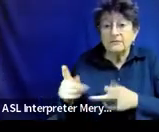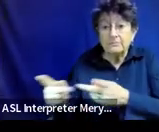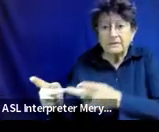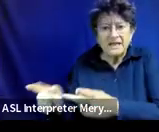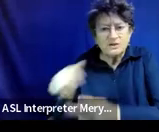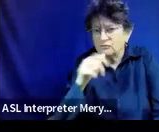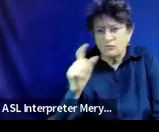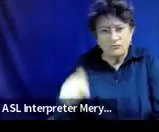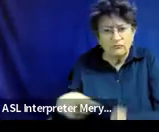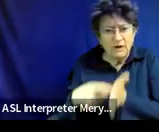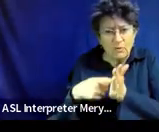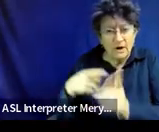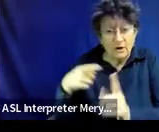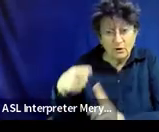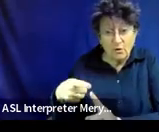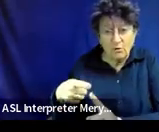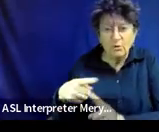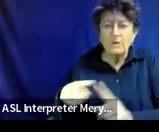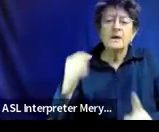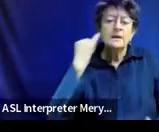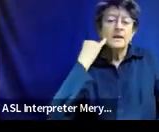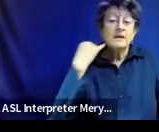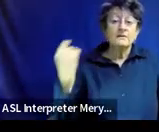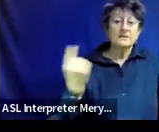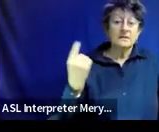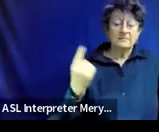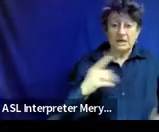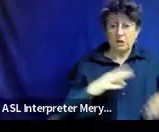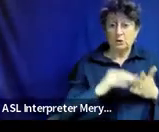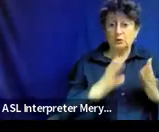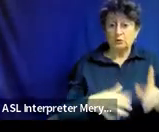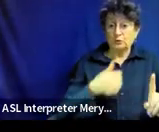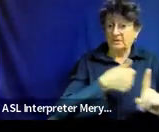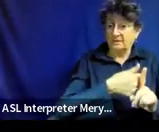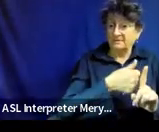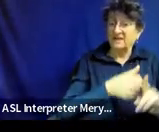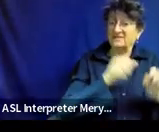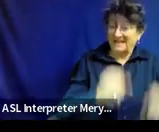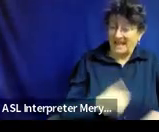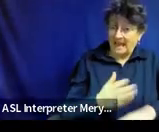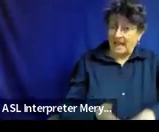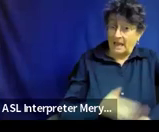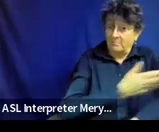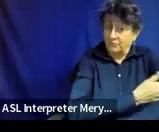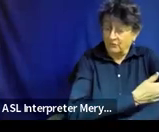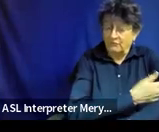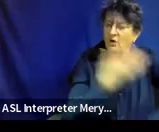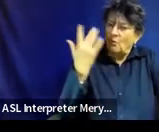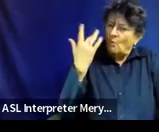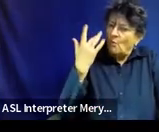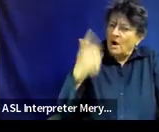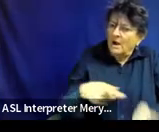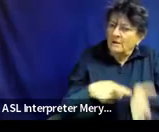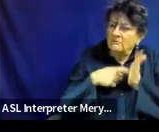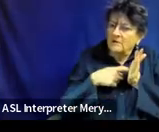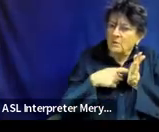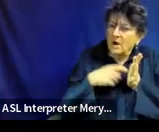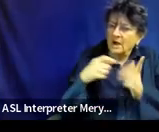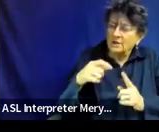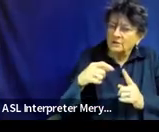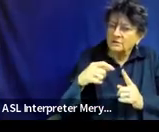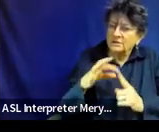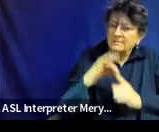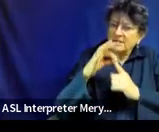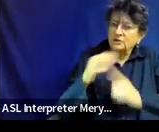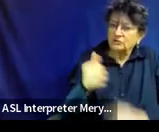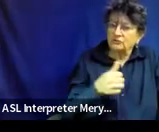However, if it is something that the student can improve on and why they need that special transportation. And the only thing that I